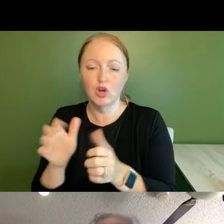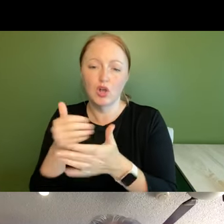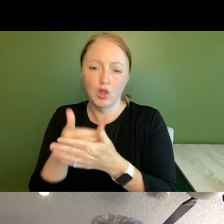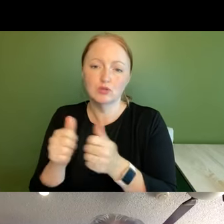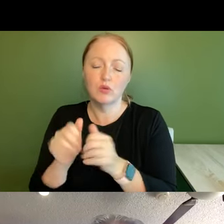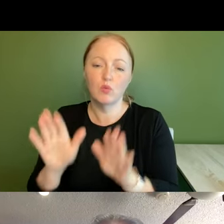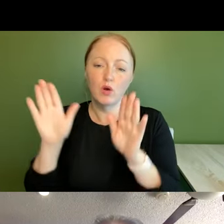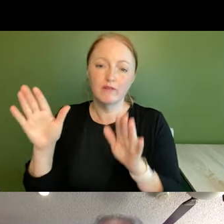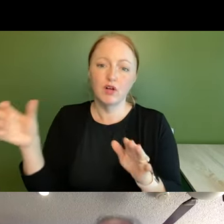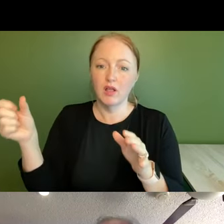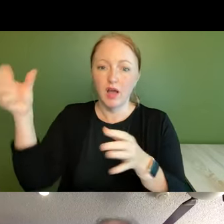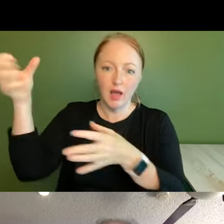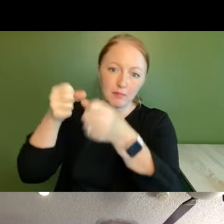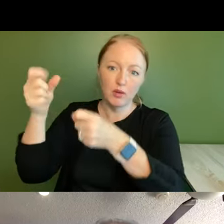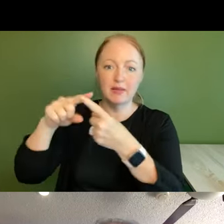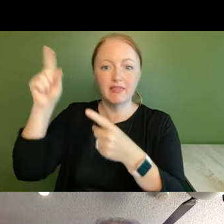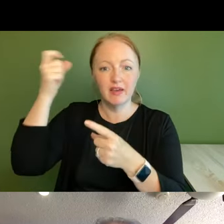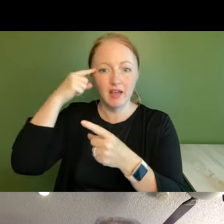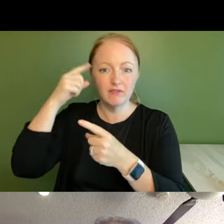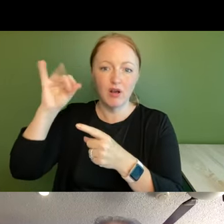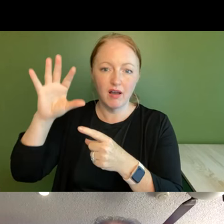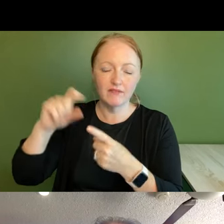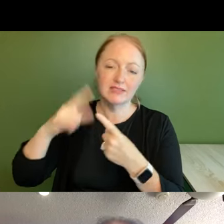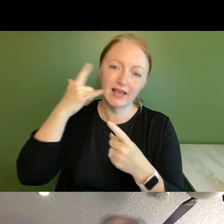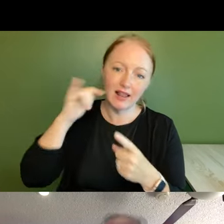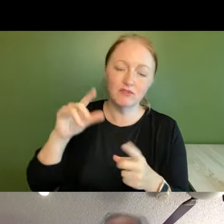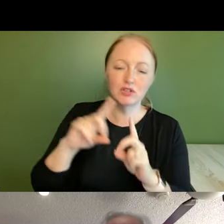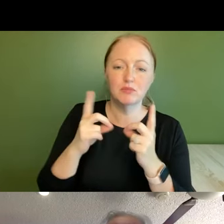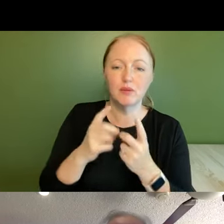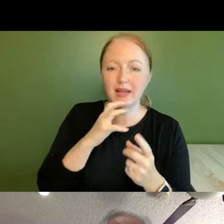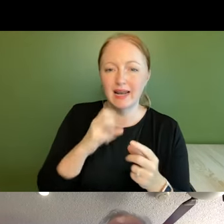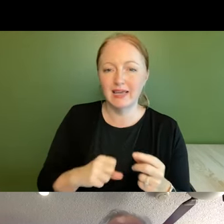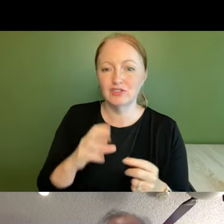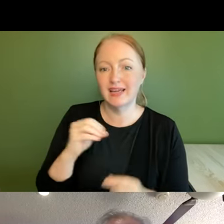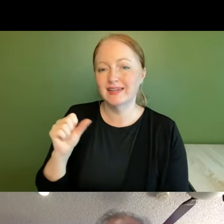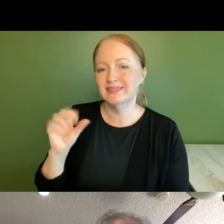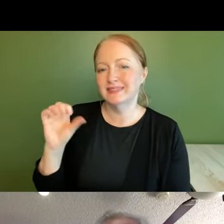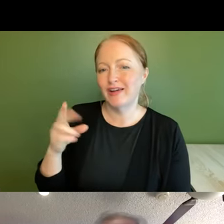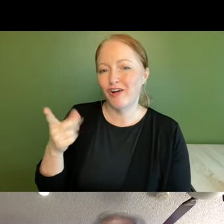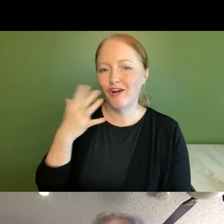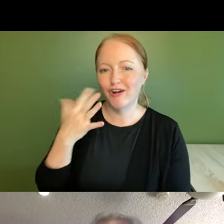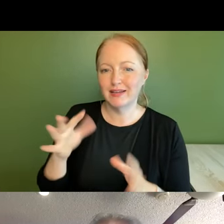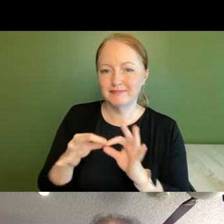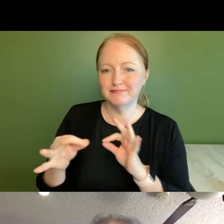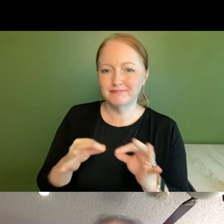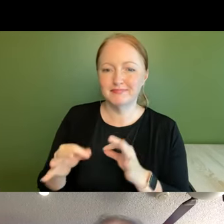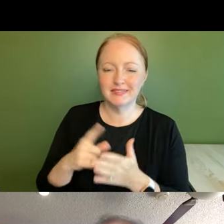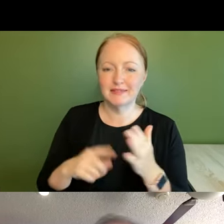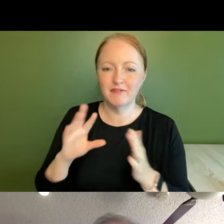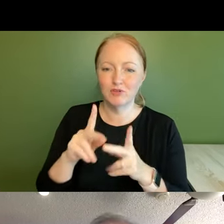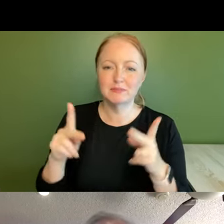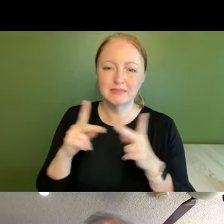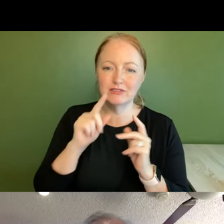amazing appointments in the governor's office in the california department on aging and again sarah has already described some of those